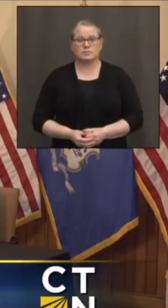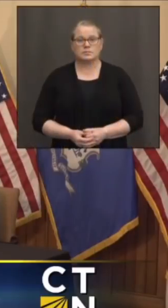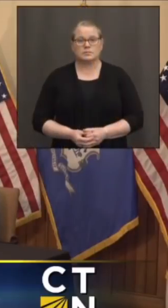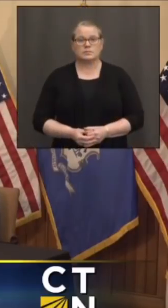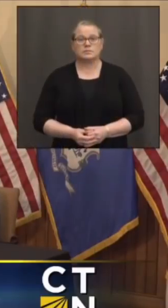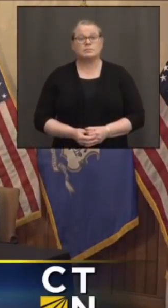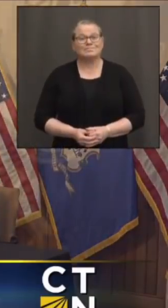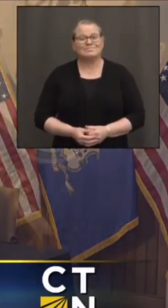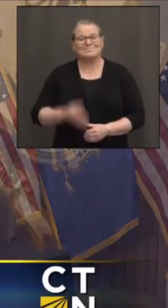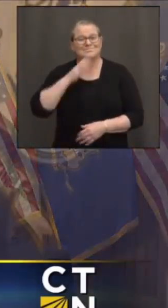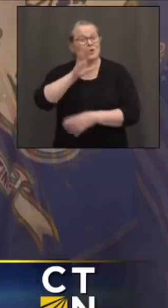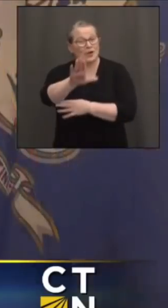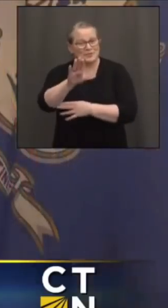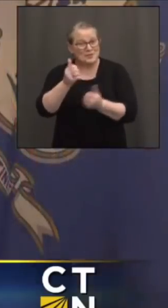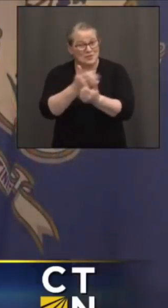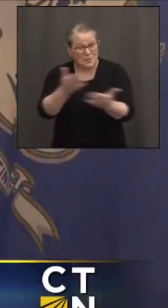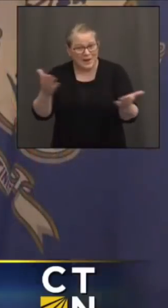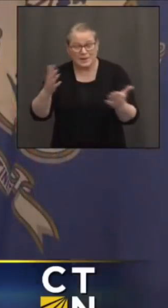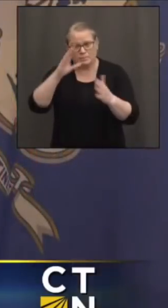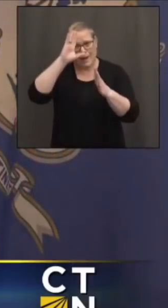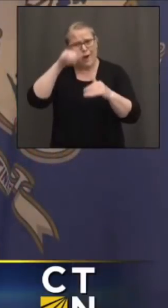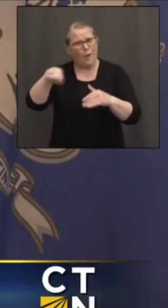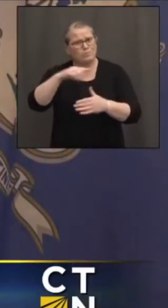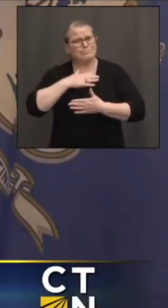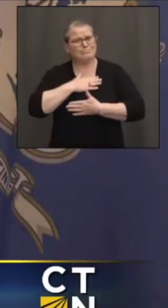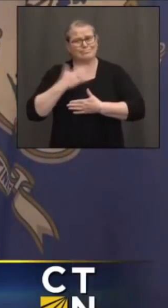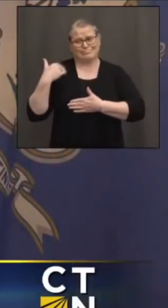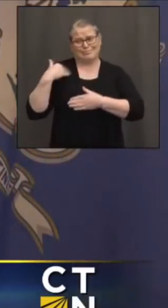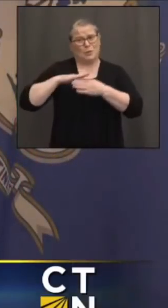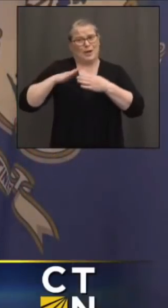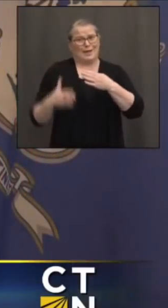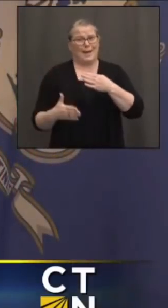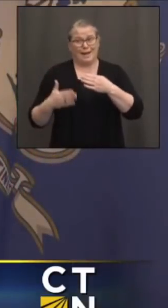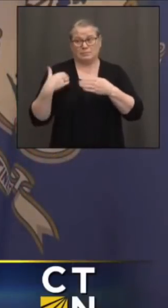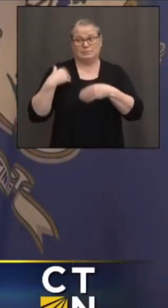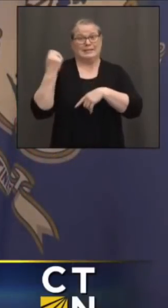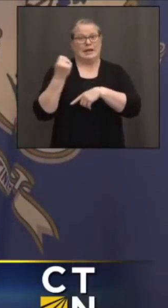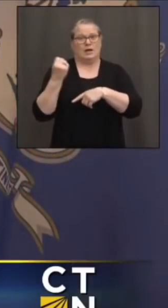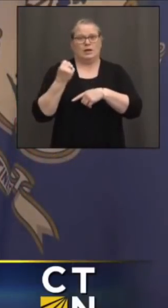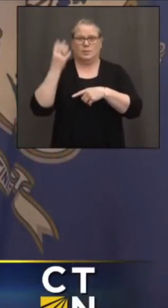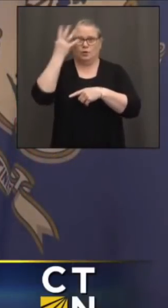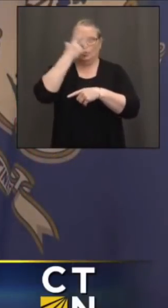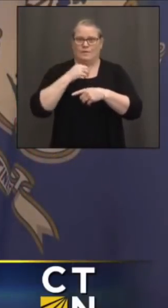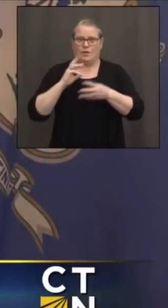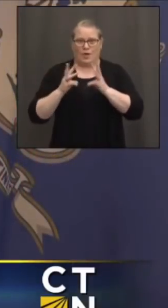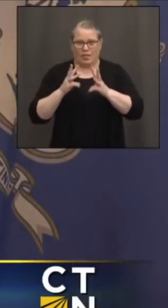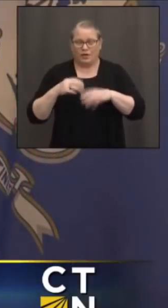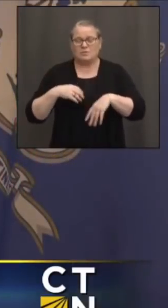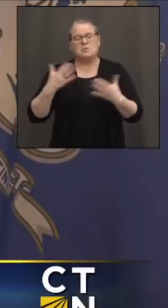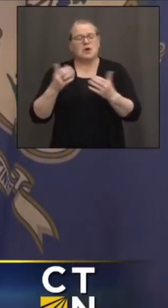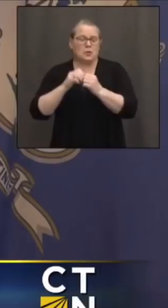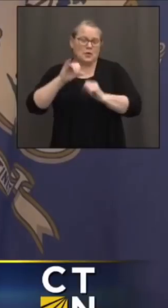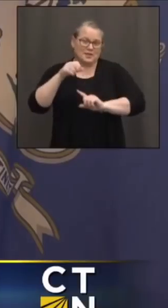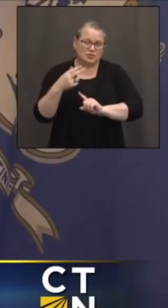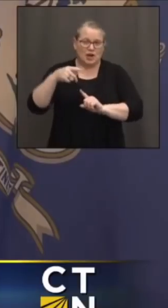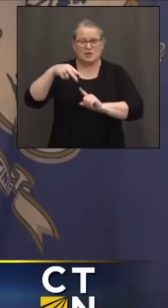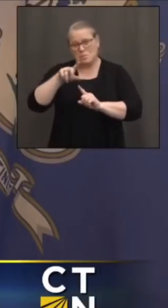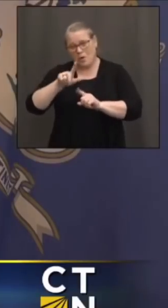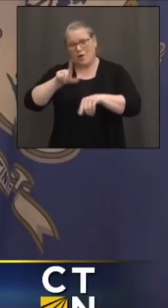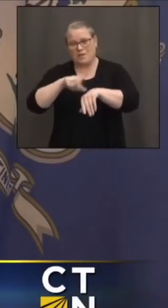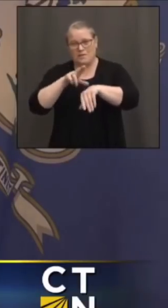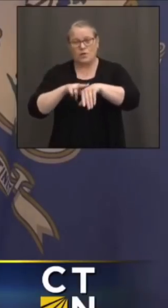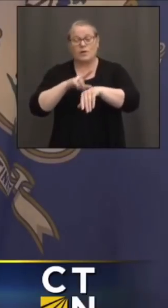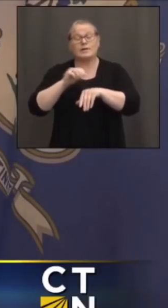Good afternoon, everybody. Hope you had a great weekend, especially Saturday. That was nice. Here with Josh and Paul, of course, and